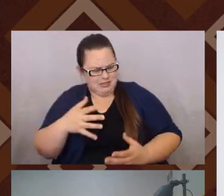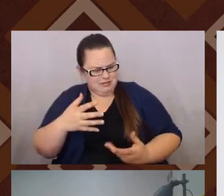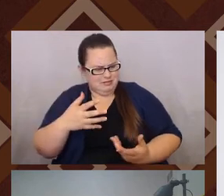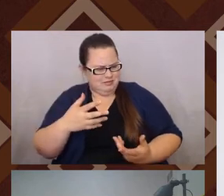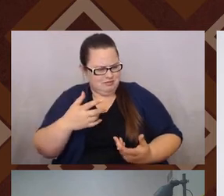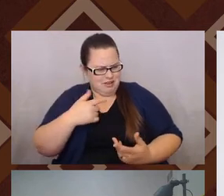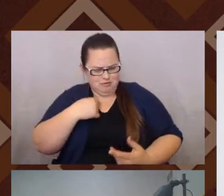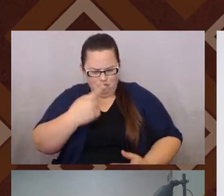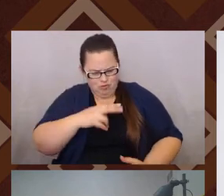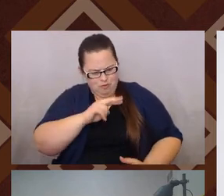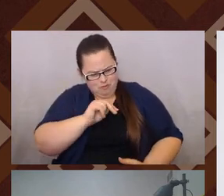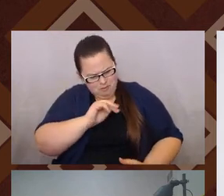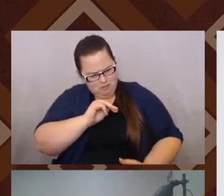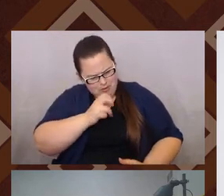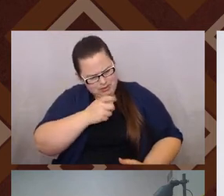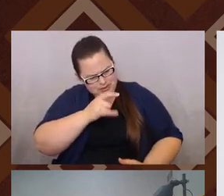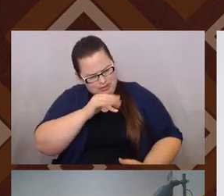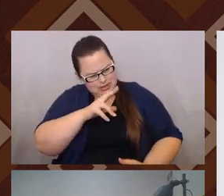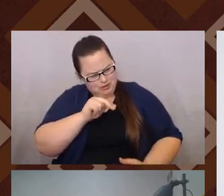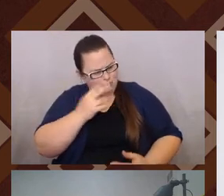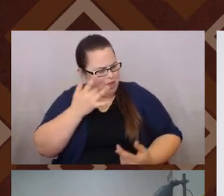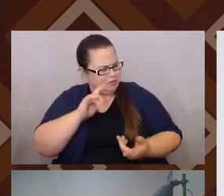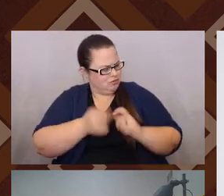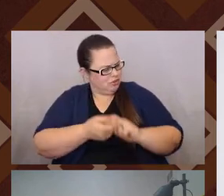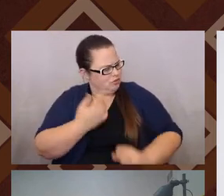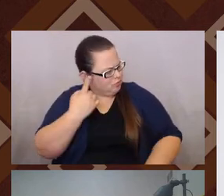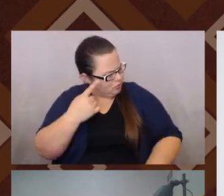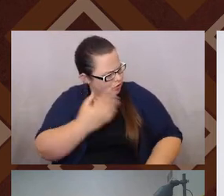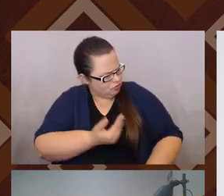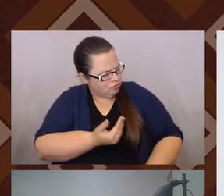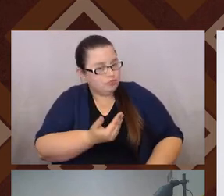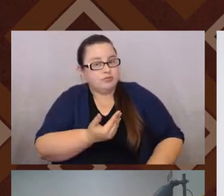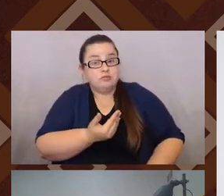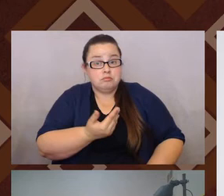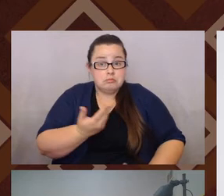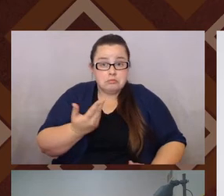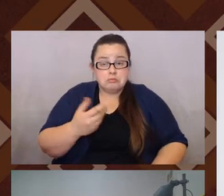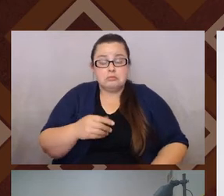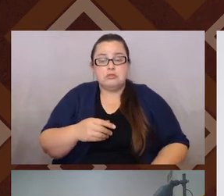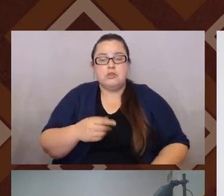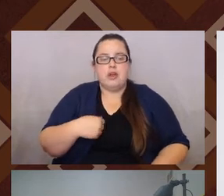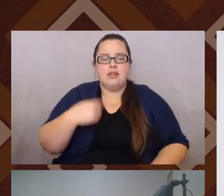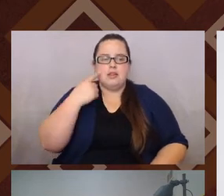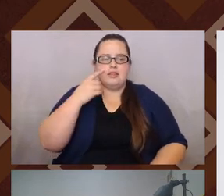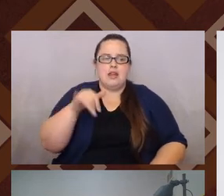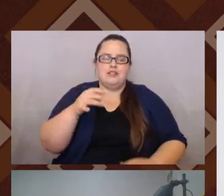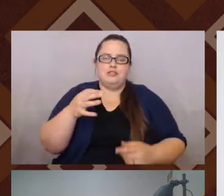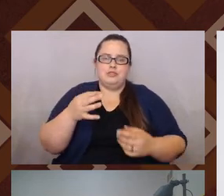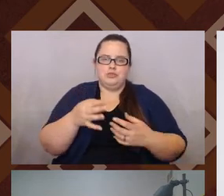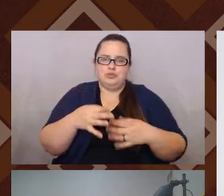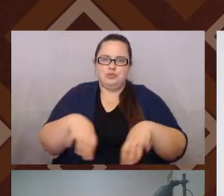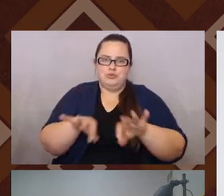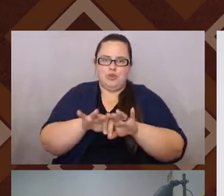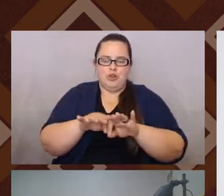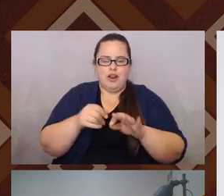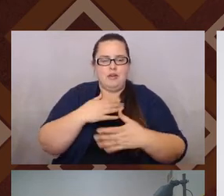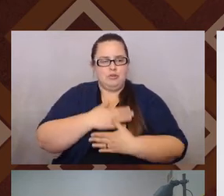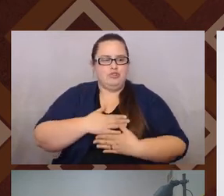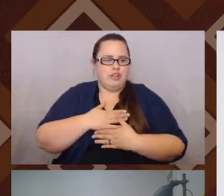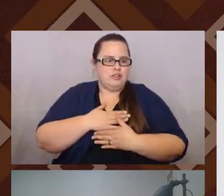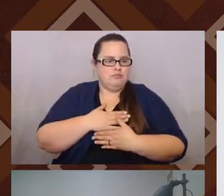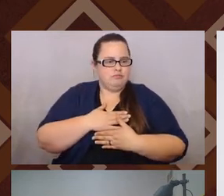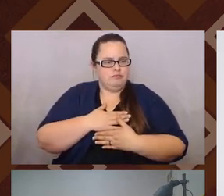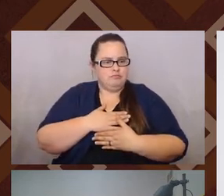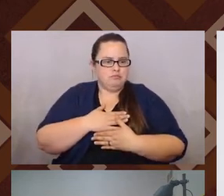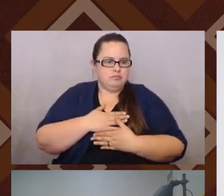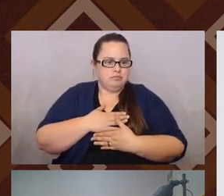you to say. Right. And so, um, yeah, anyway, I just, I, um, I think that's, that's useful and I appreciate the, the,